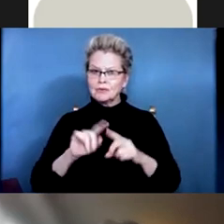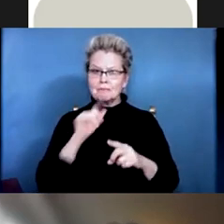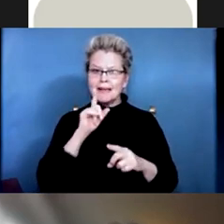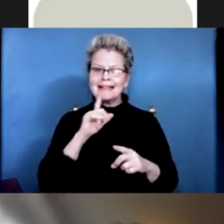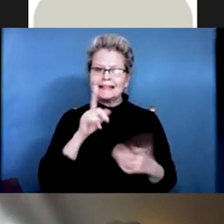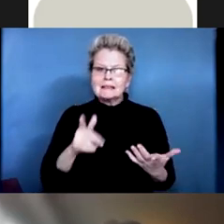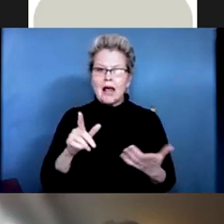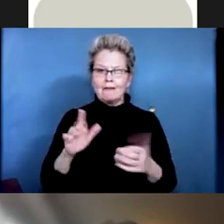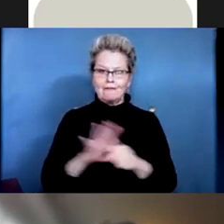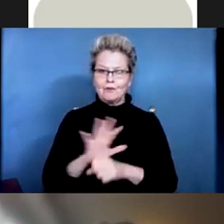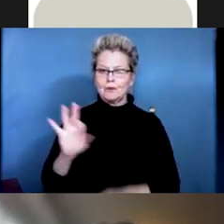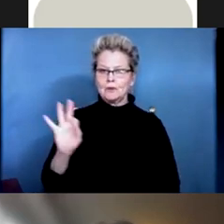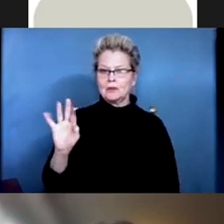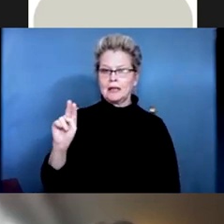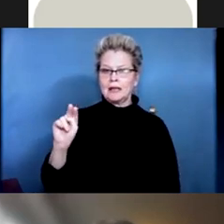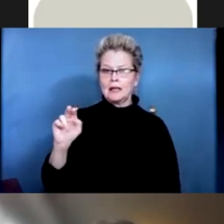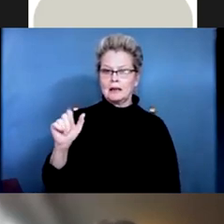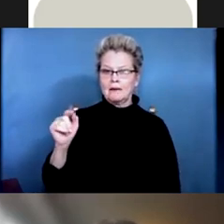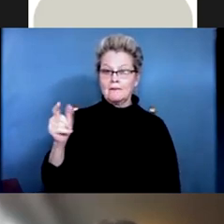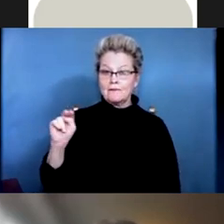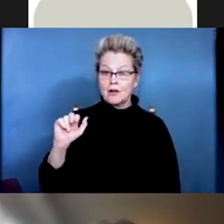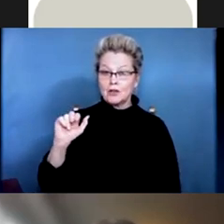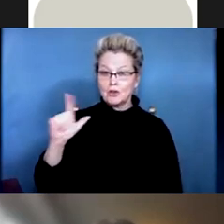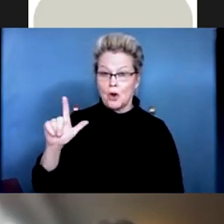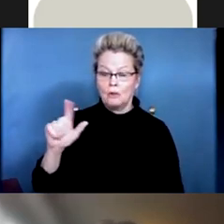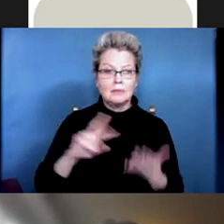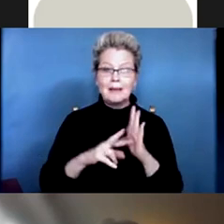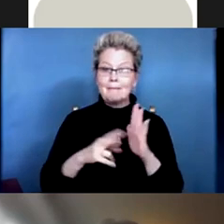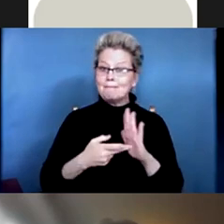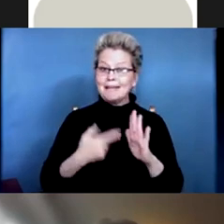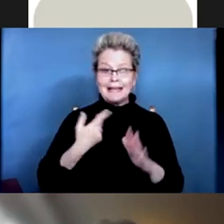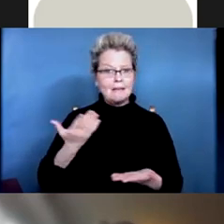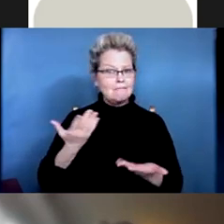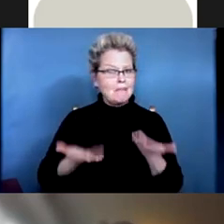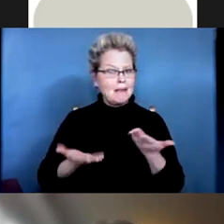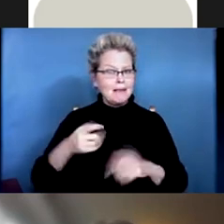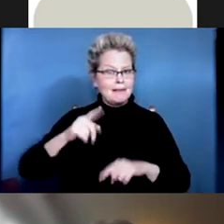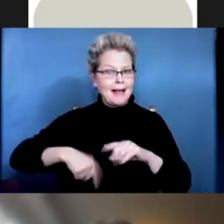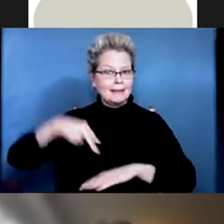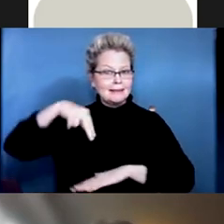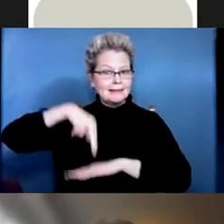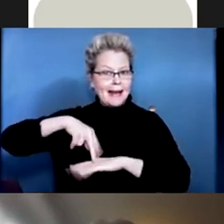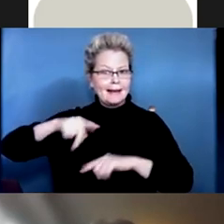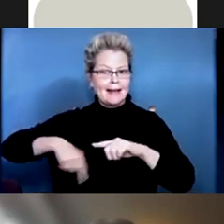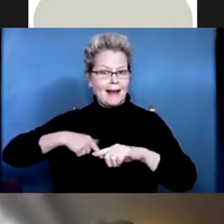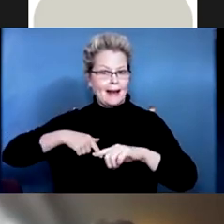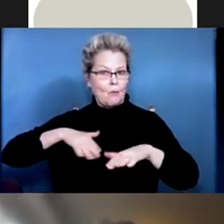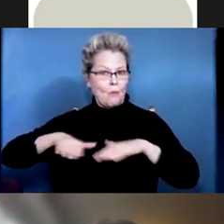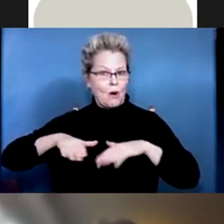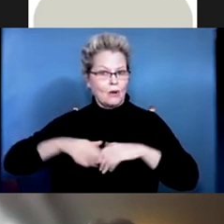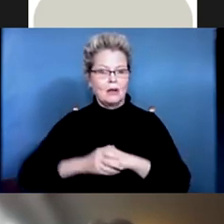in the sense that they're not necessarily able to walk or stand. Somebody who has a class grade of D